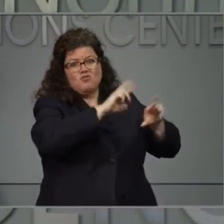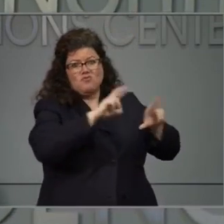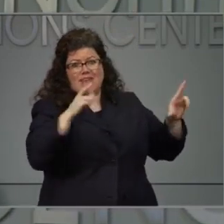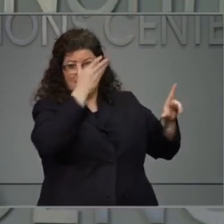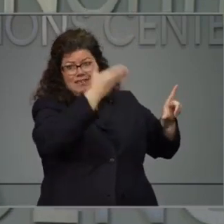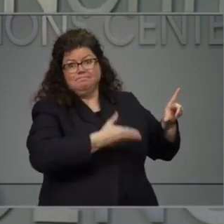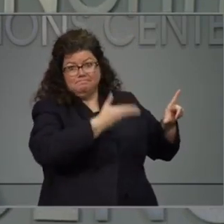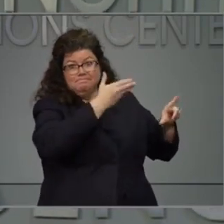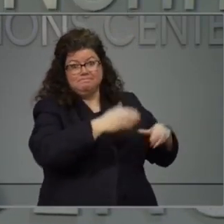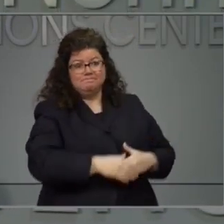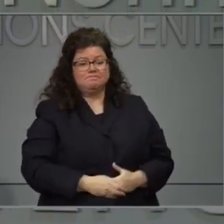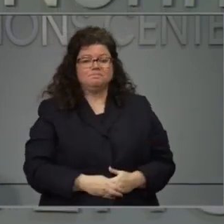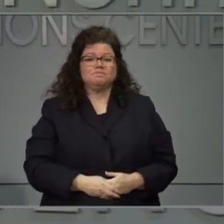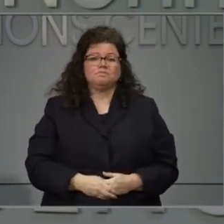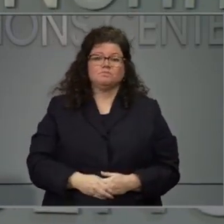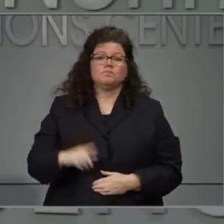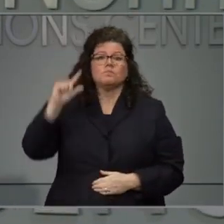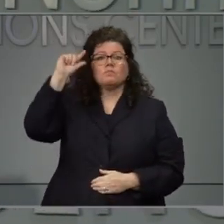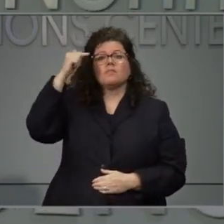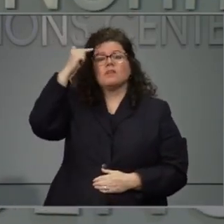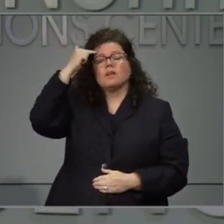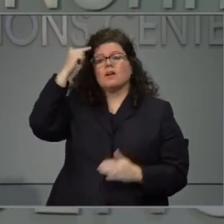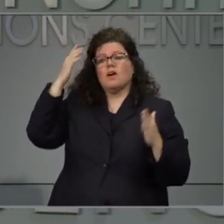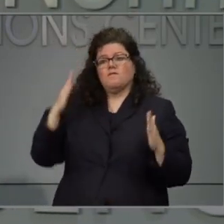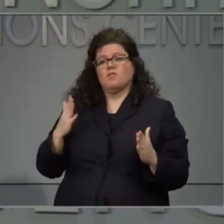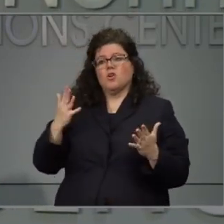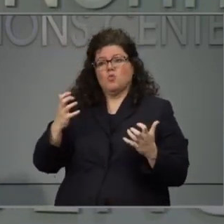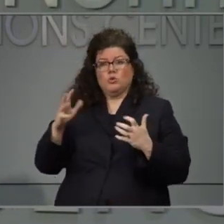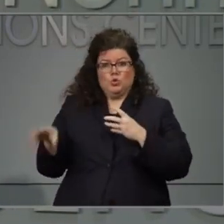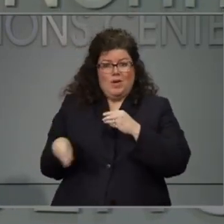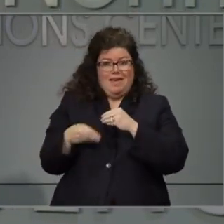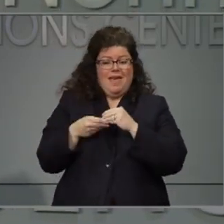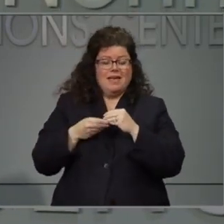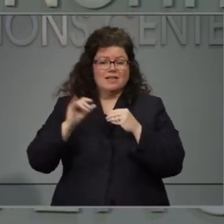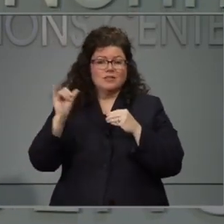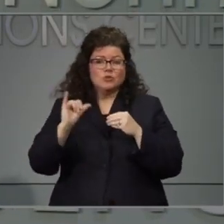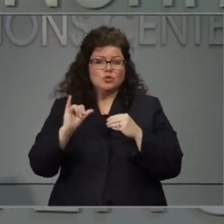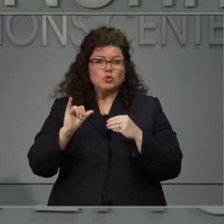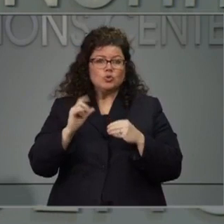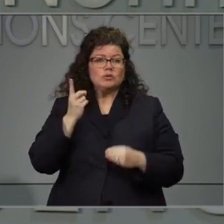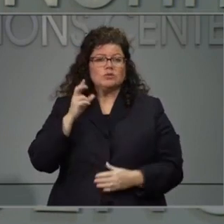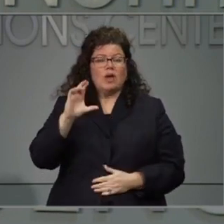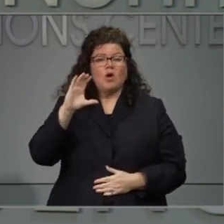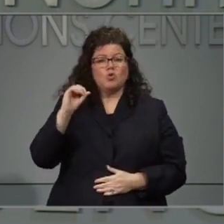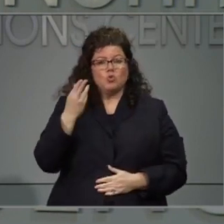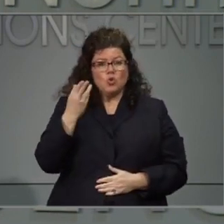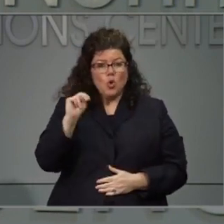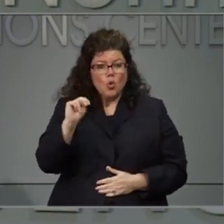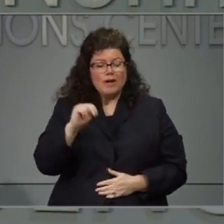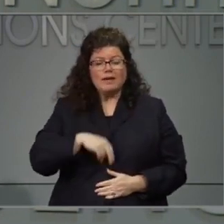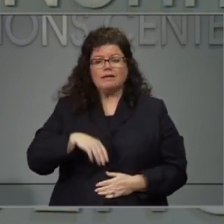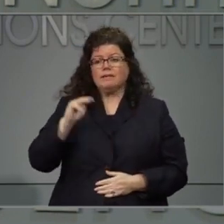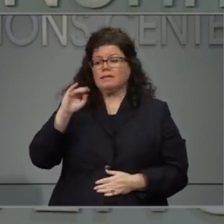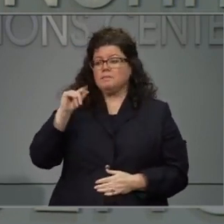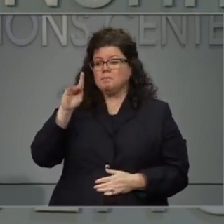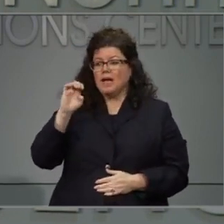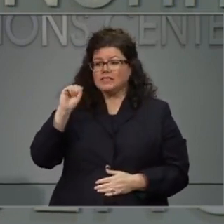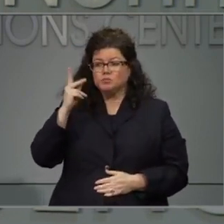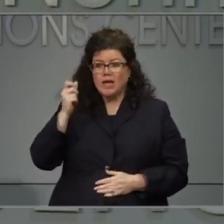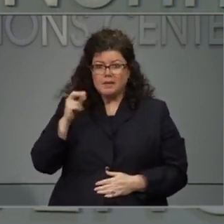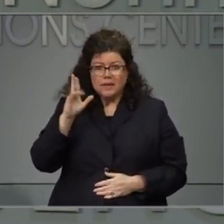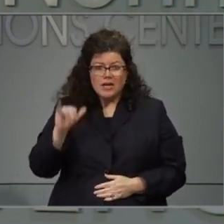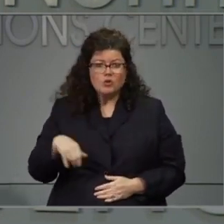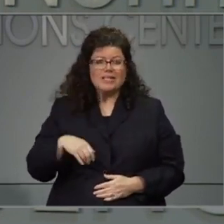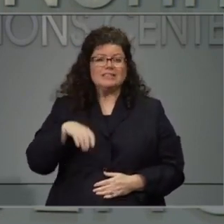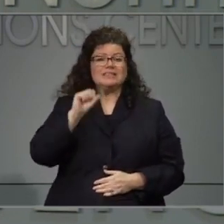I would like to add on that question that I think Dr. Cohen and Mike's Bayberry, Secretary